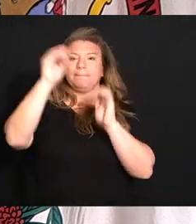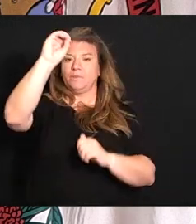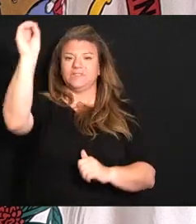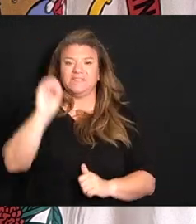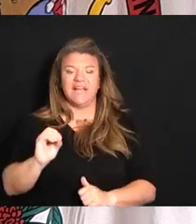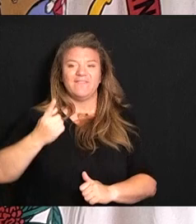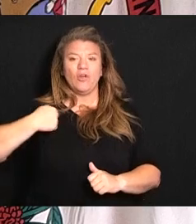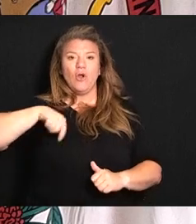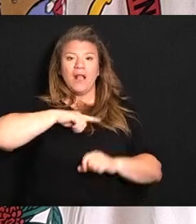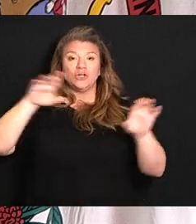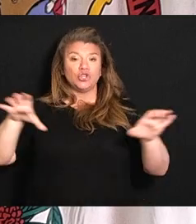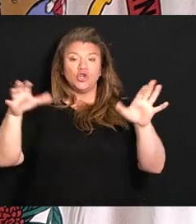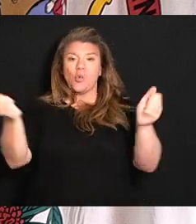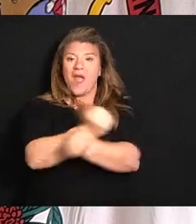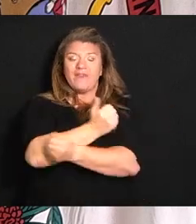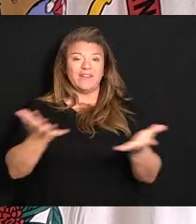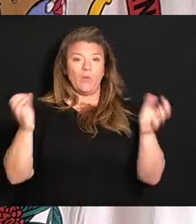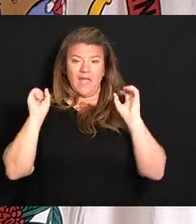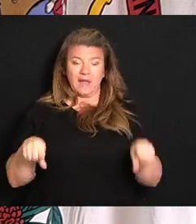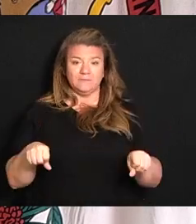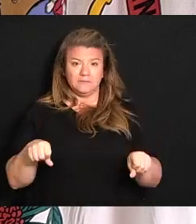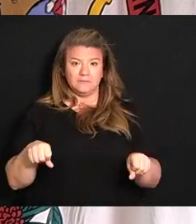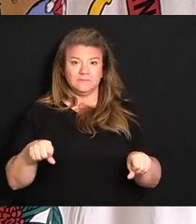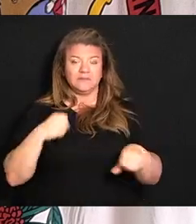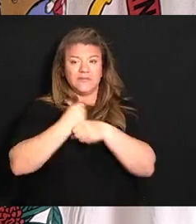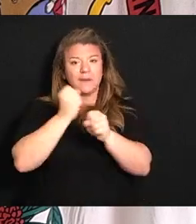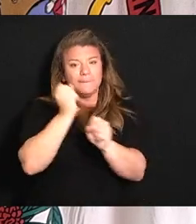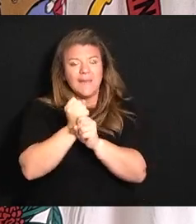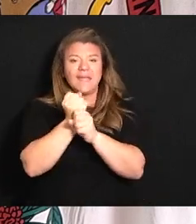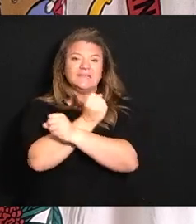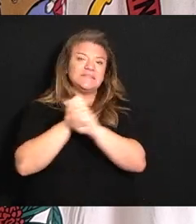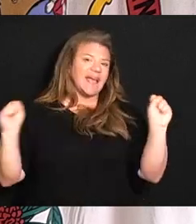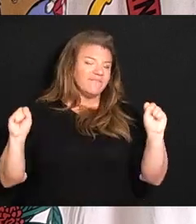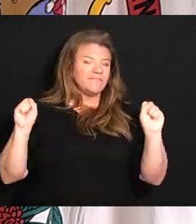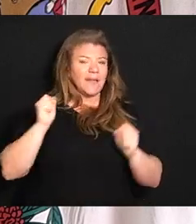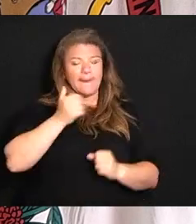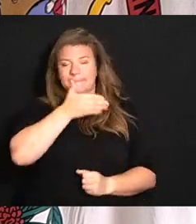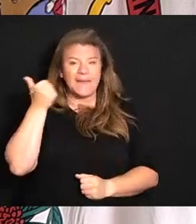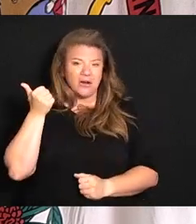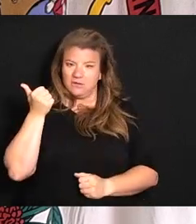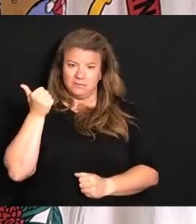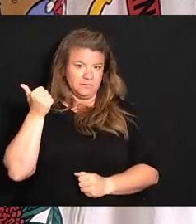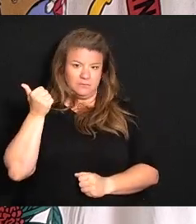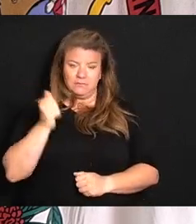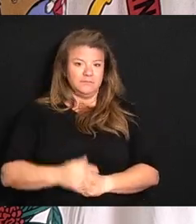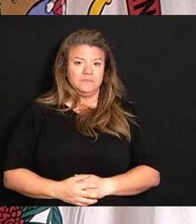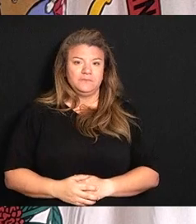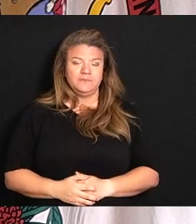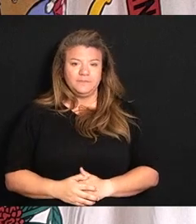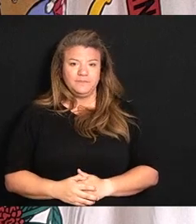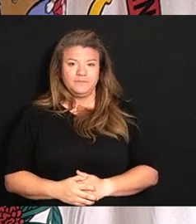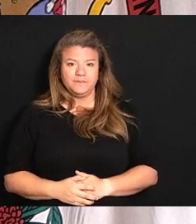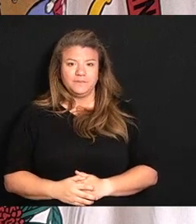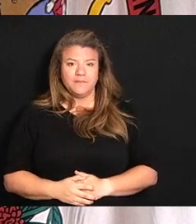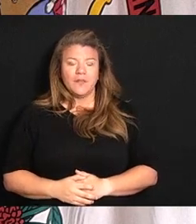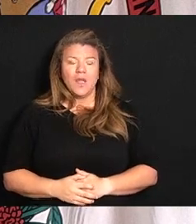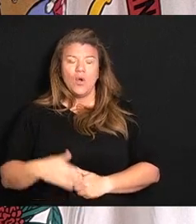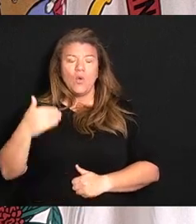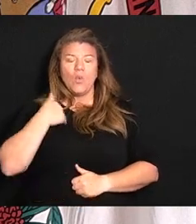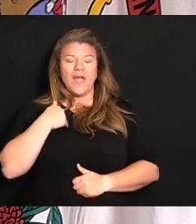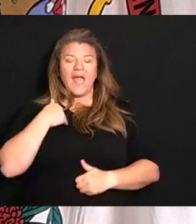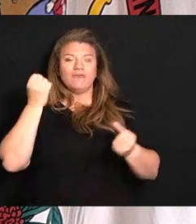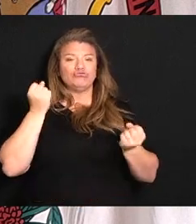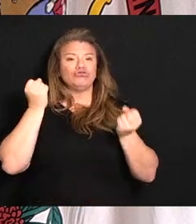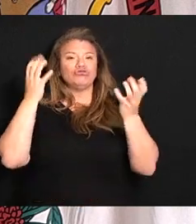possibly can, possibly can to make it safer and make it better and everything else. We have so many